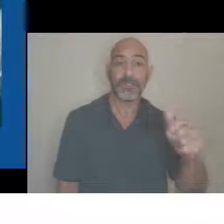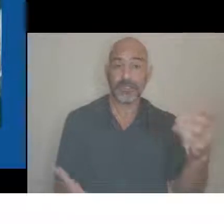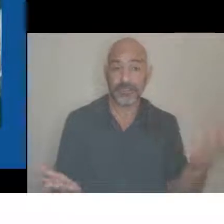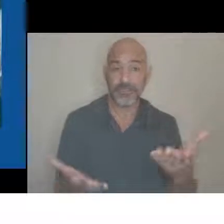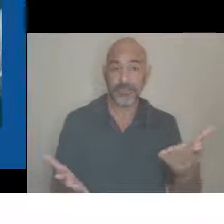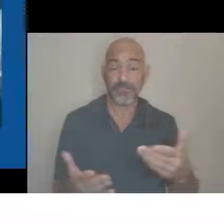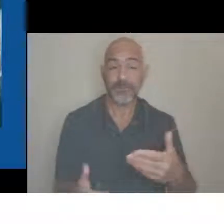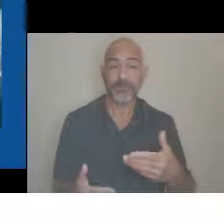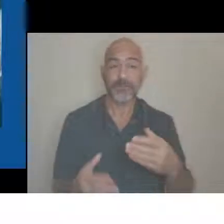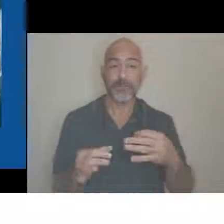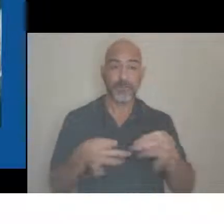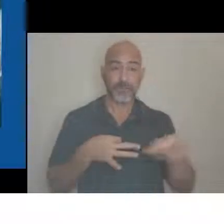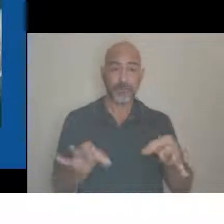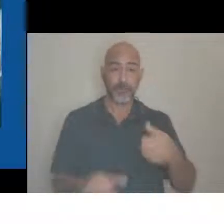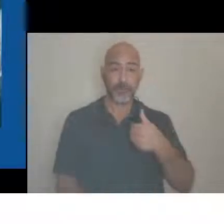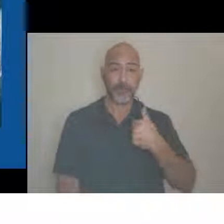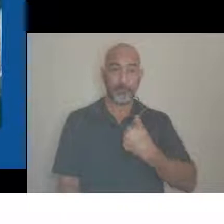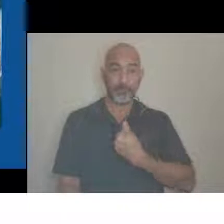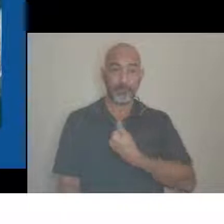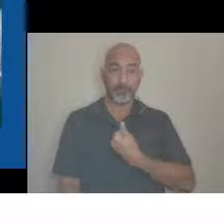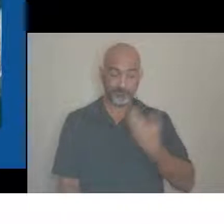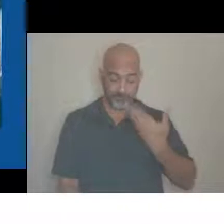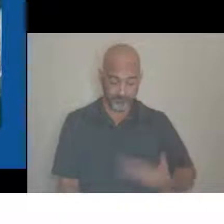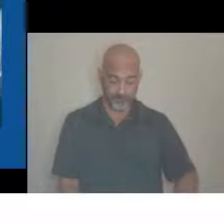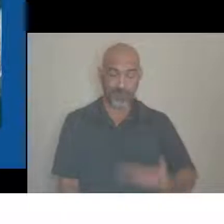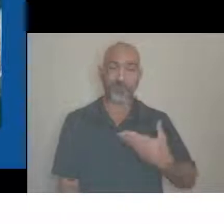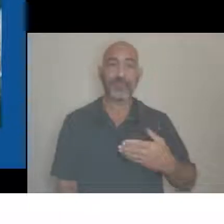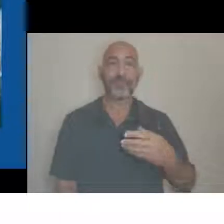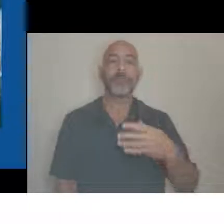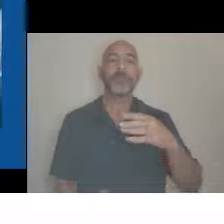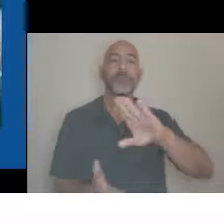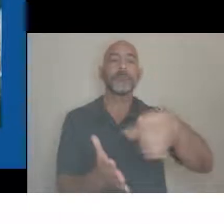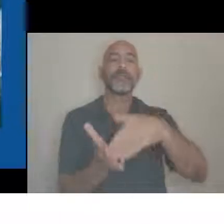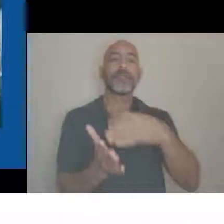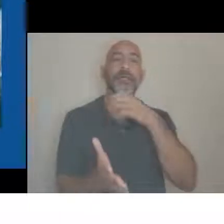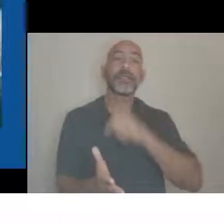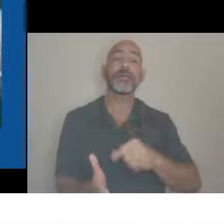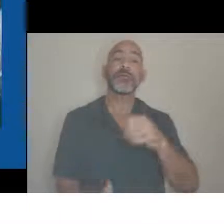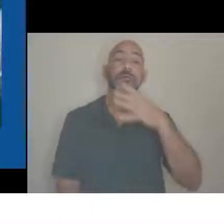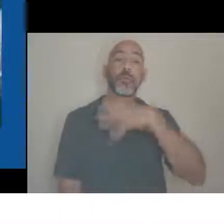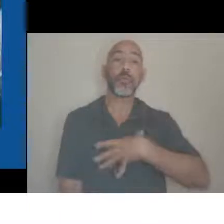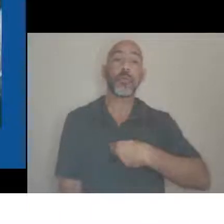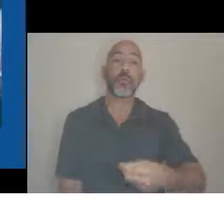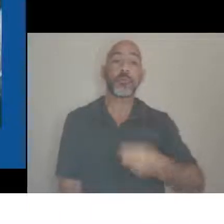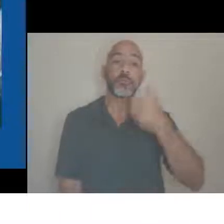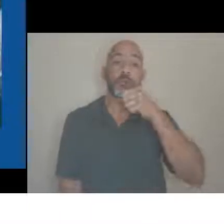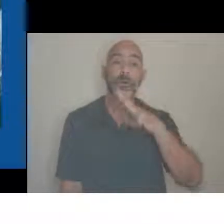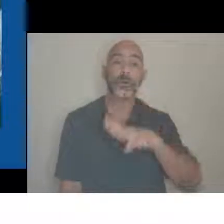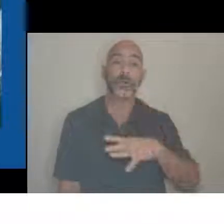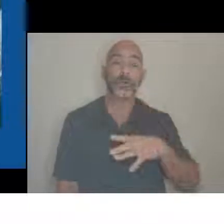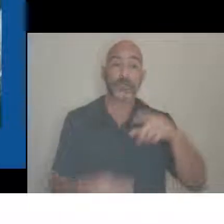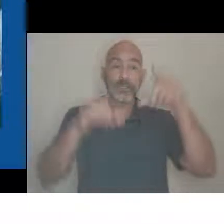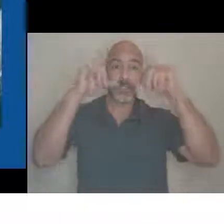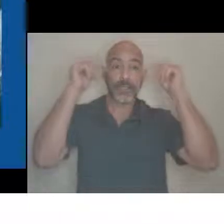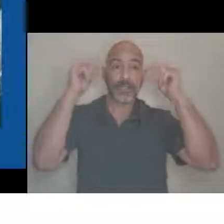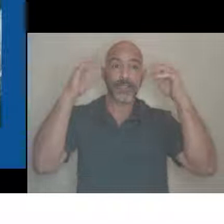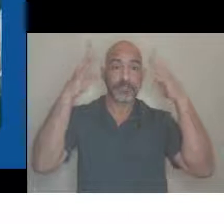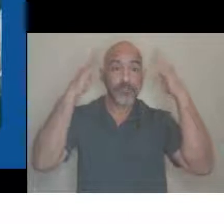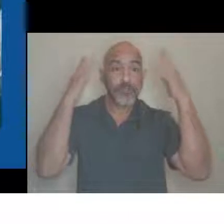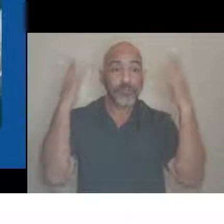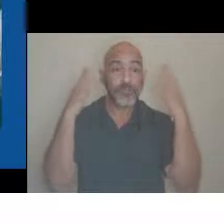hair, glasses, and I am currently wearing headphones so that you can hear me.